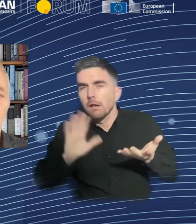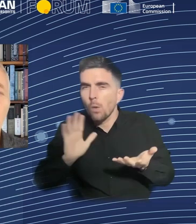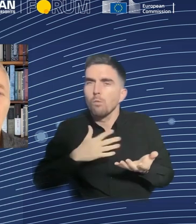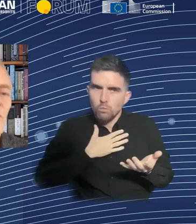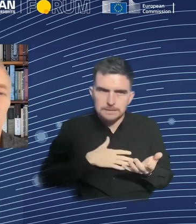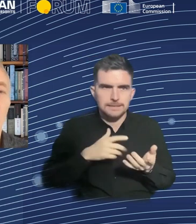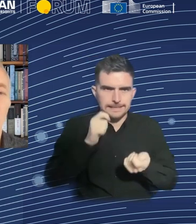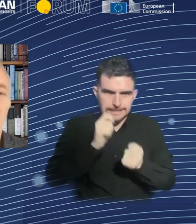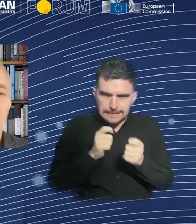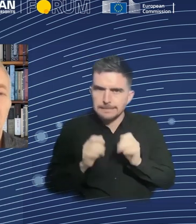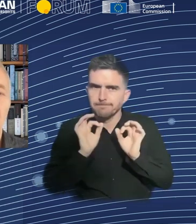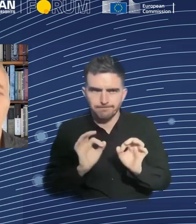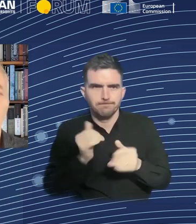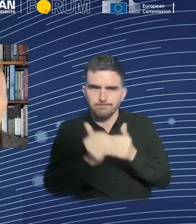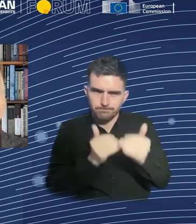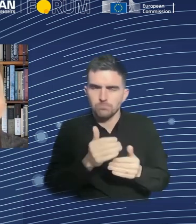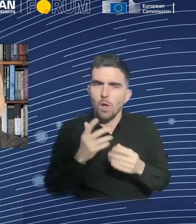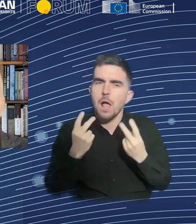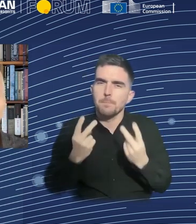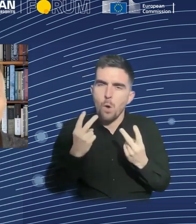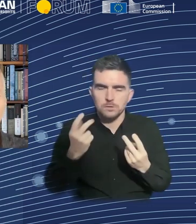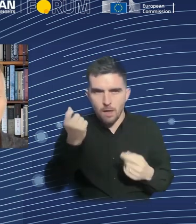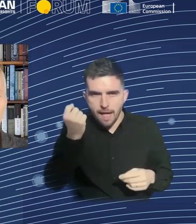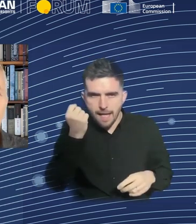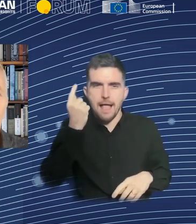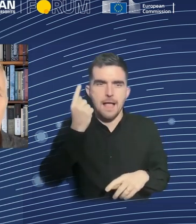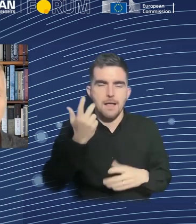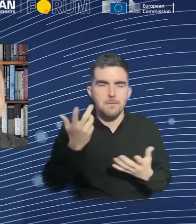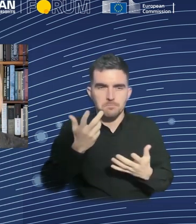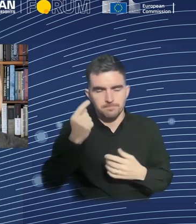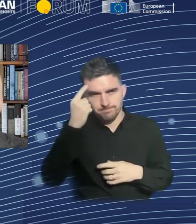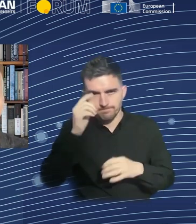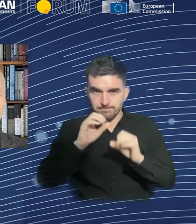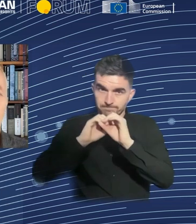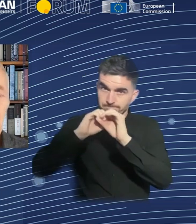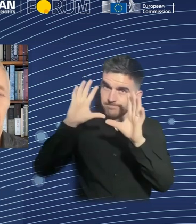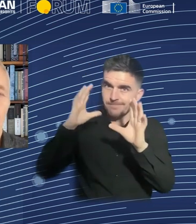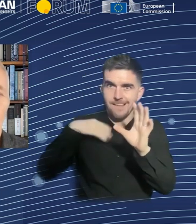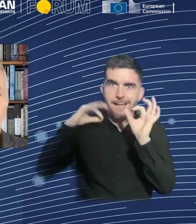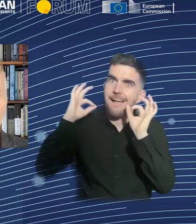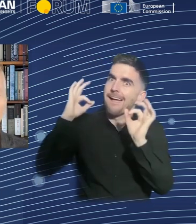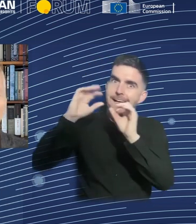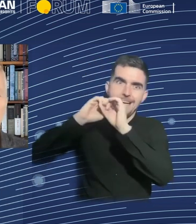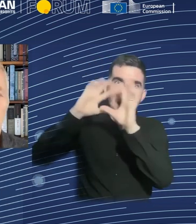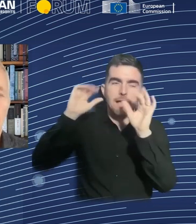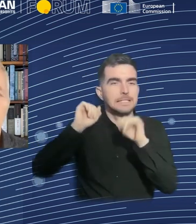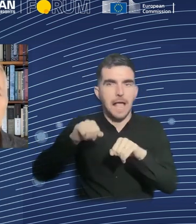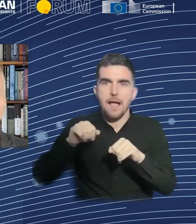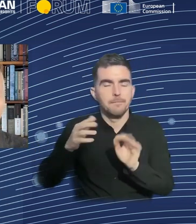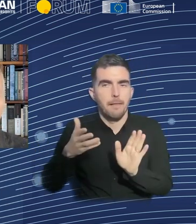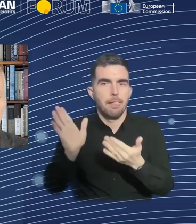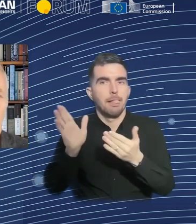AI that this goes wrong. Sam Altman, the CEO of OpenAI,